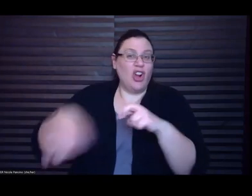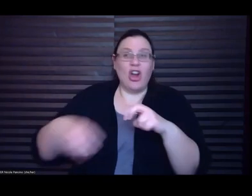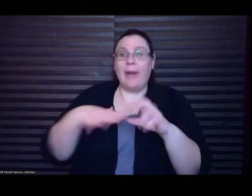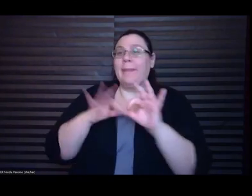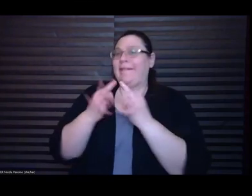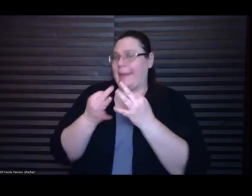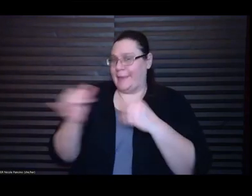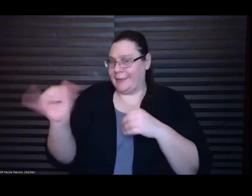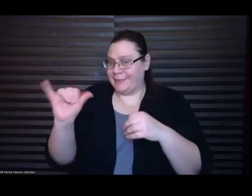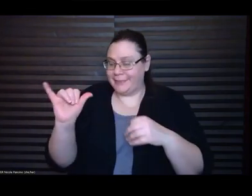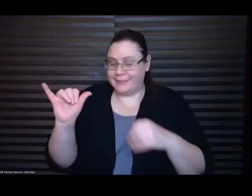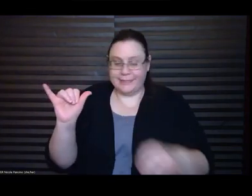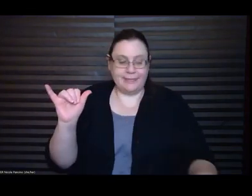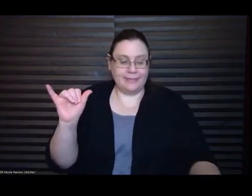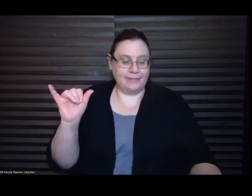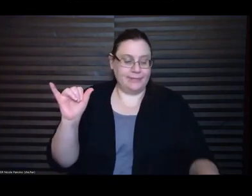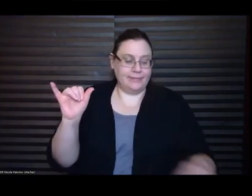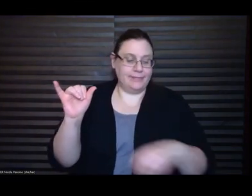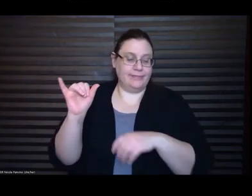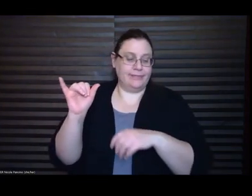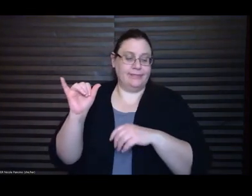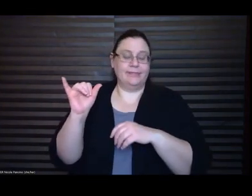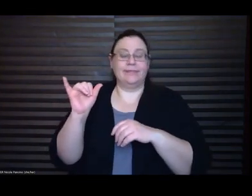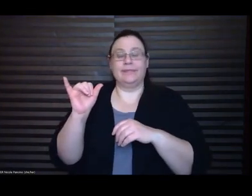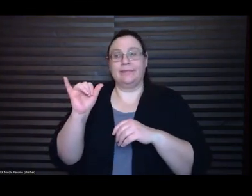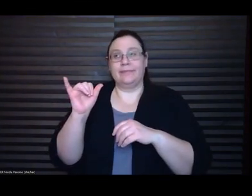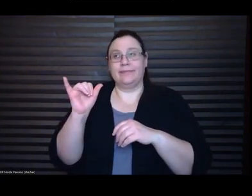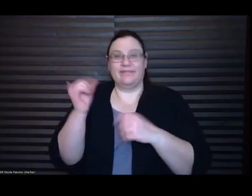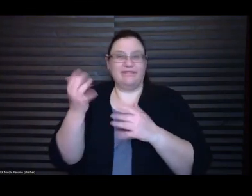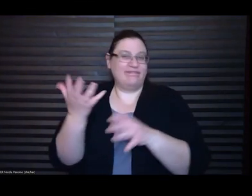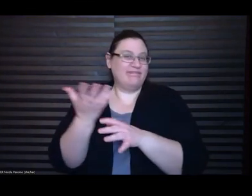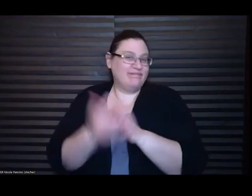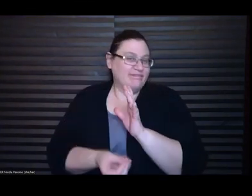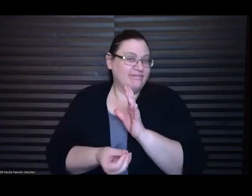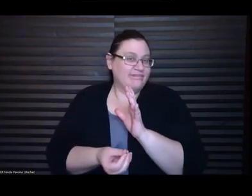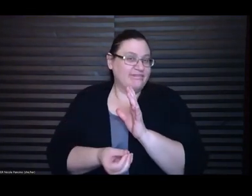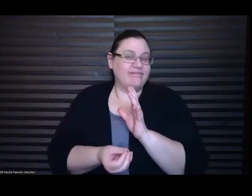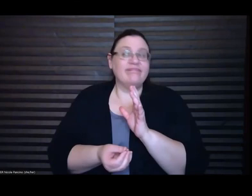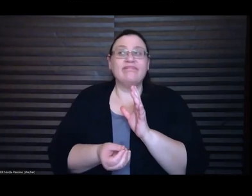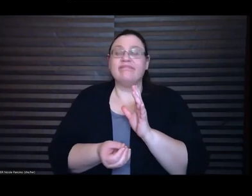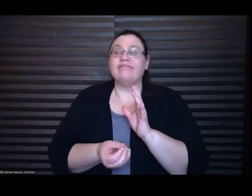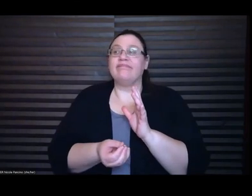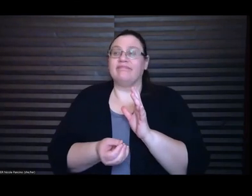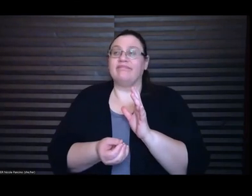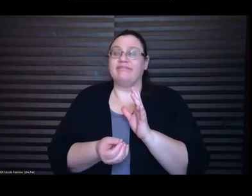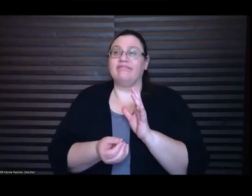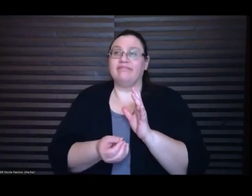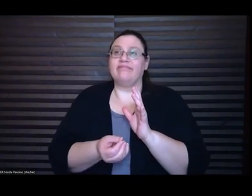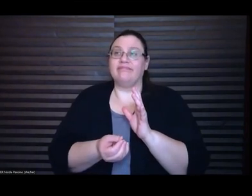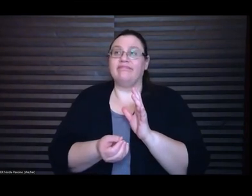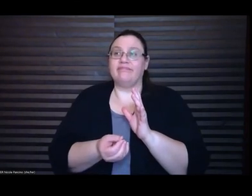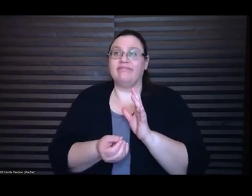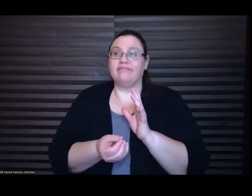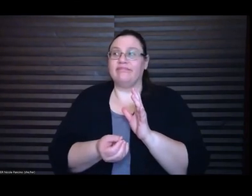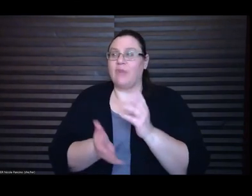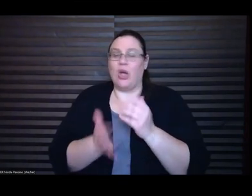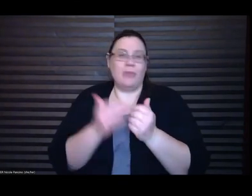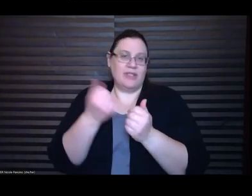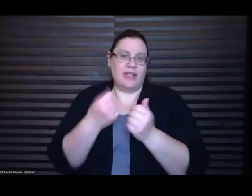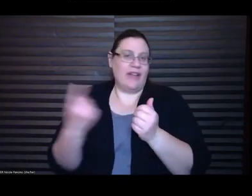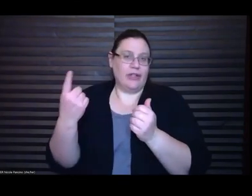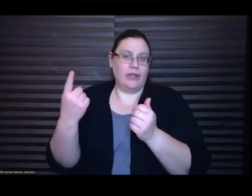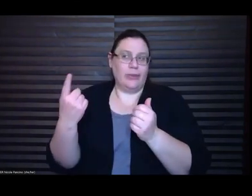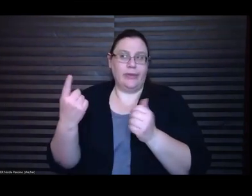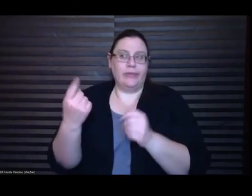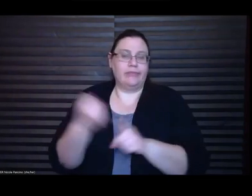losses and we um almost everyone got got sick um and um